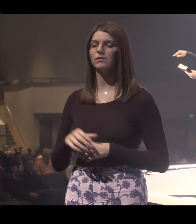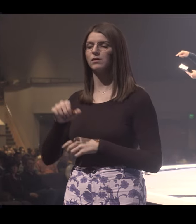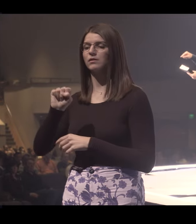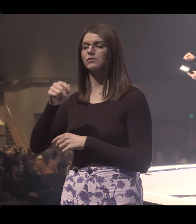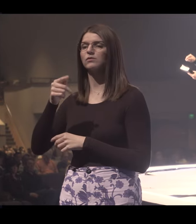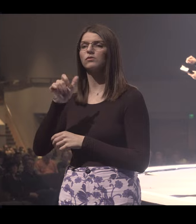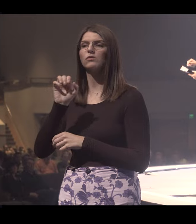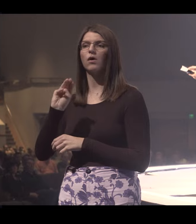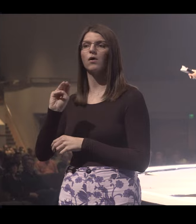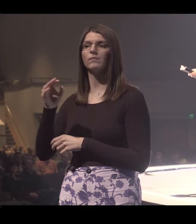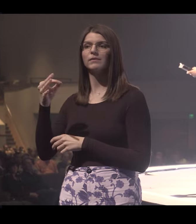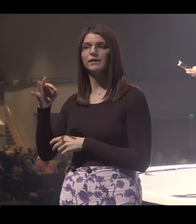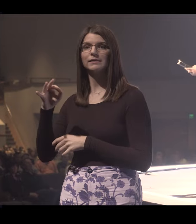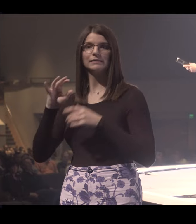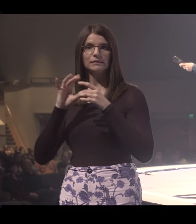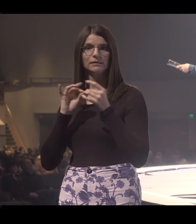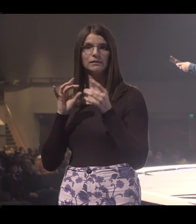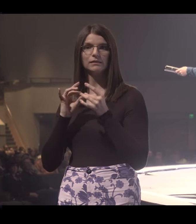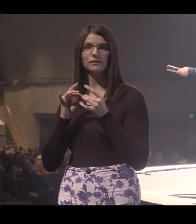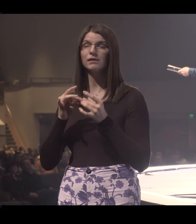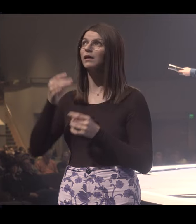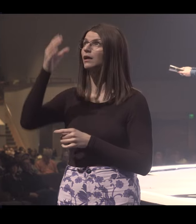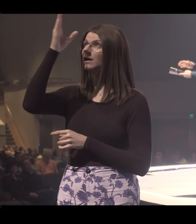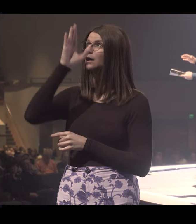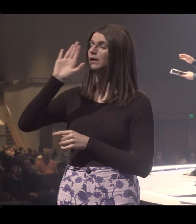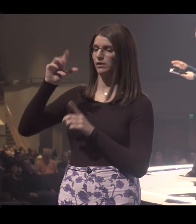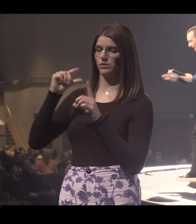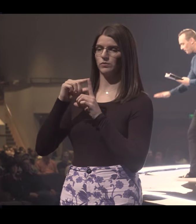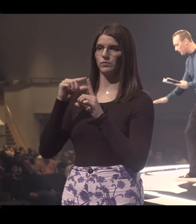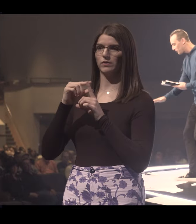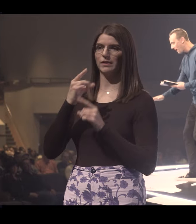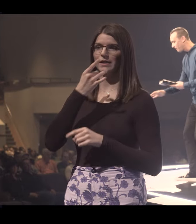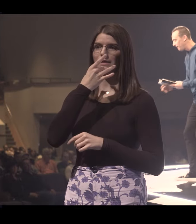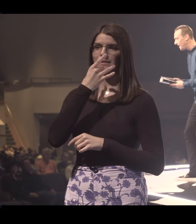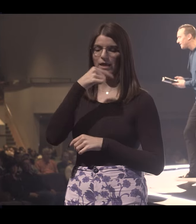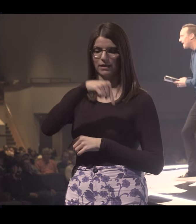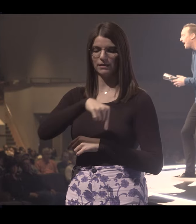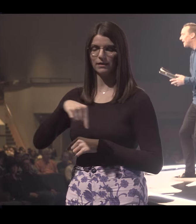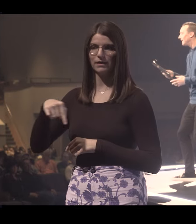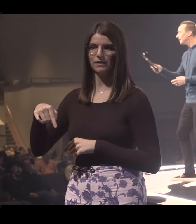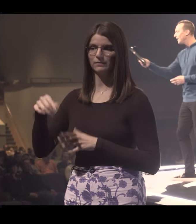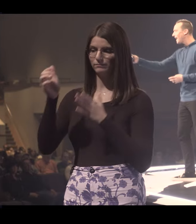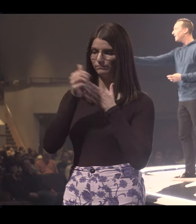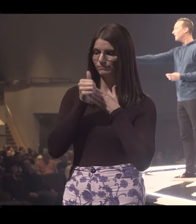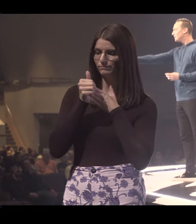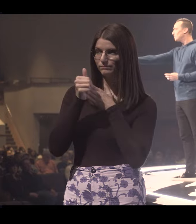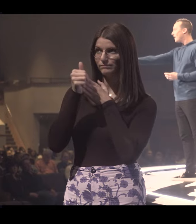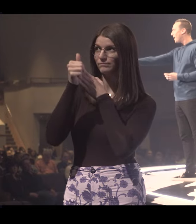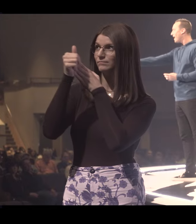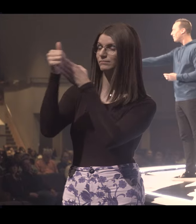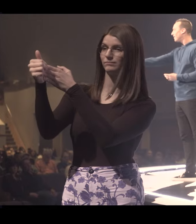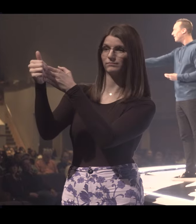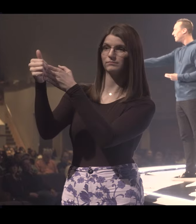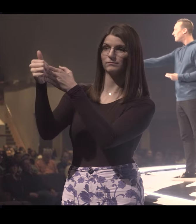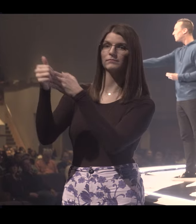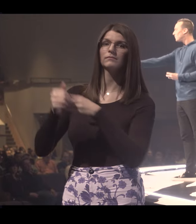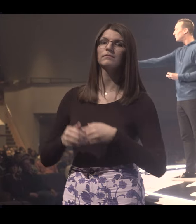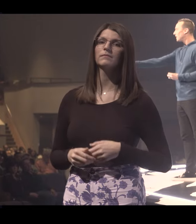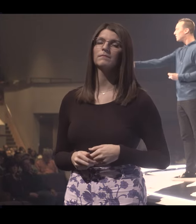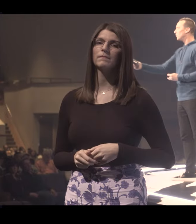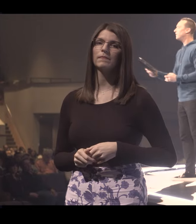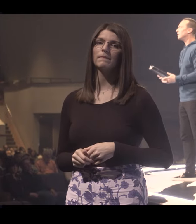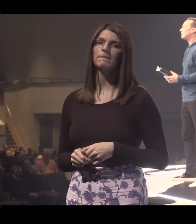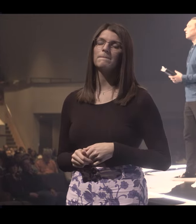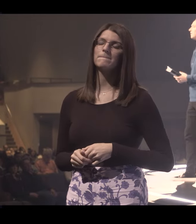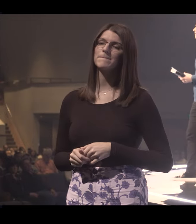Psalm 19 says this, God's word is a lamp unto my feet and a light unto my path.